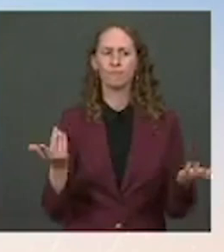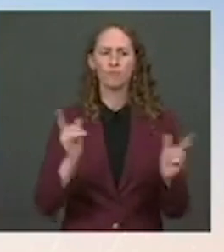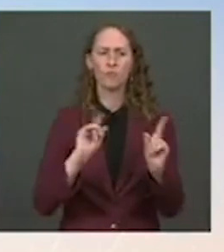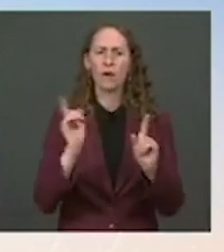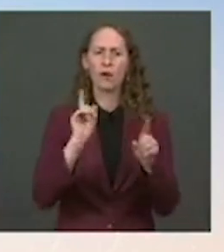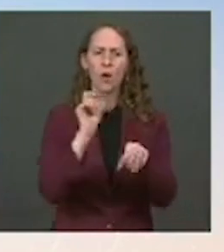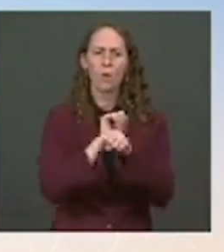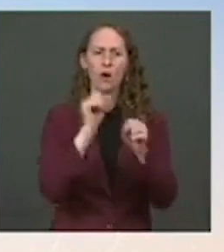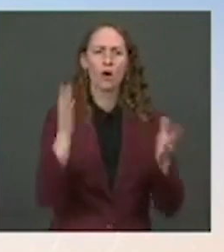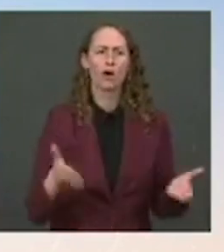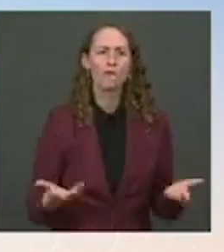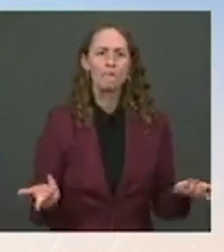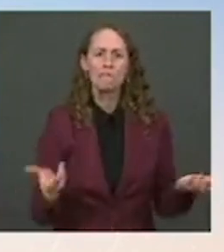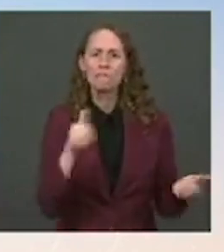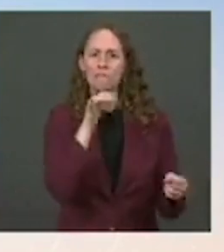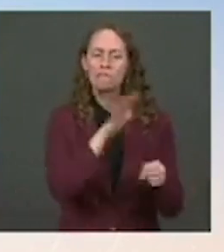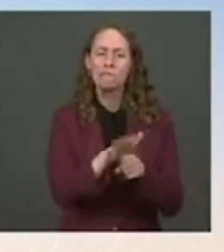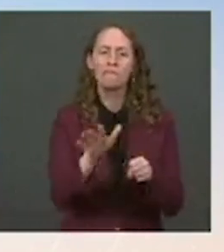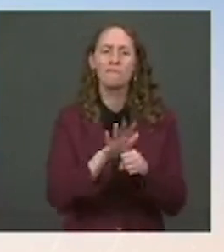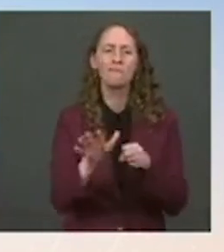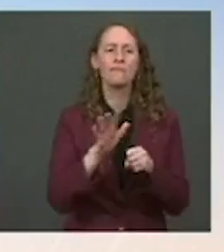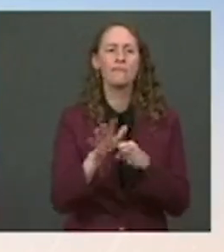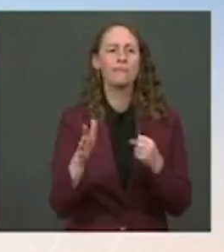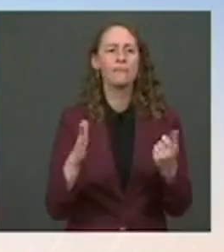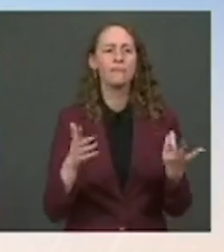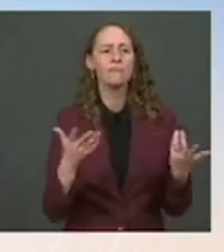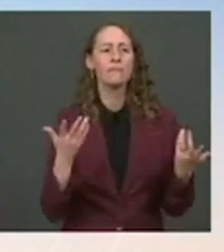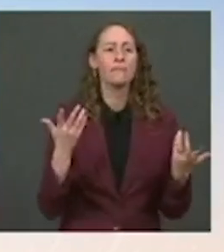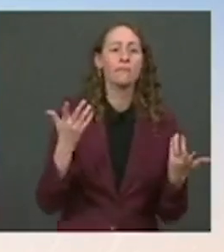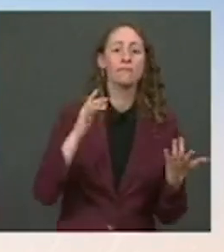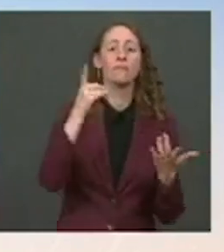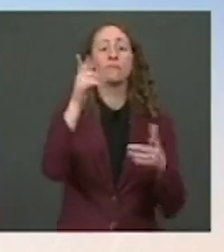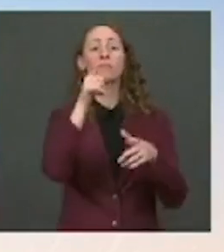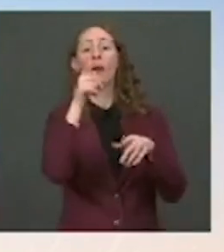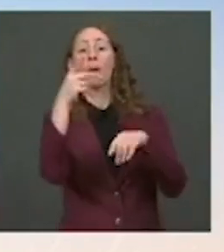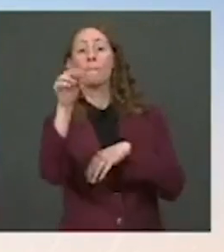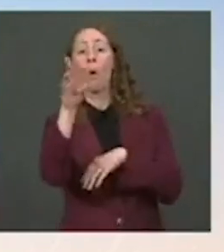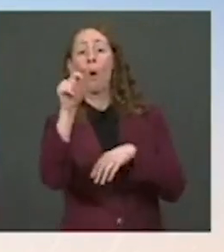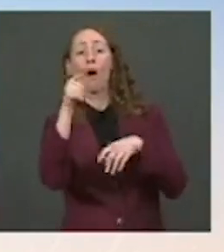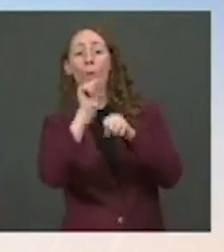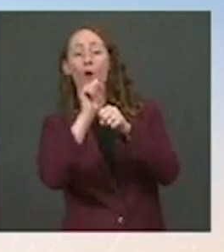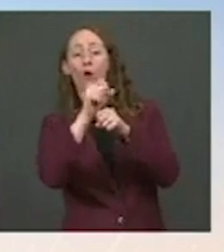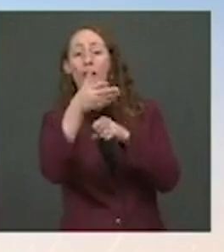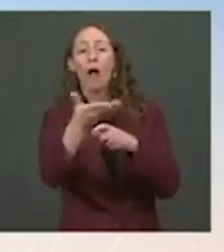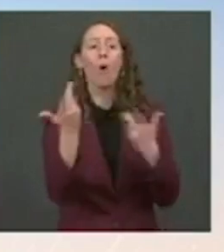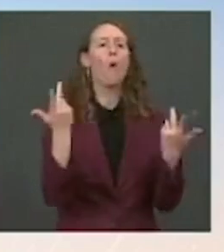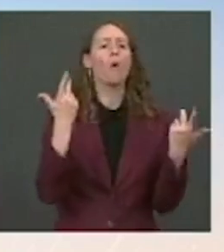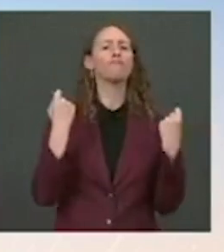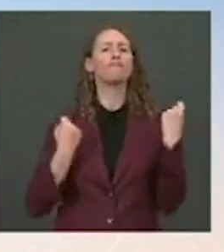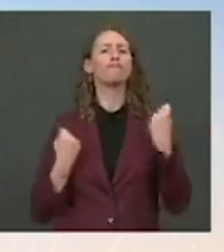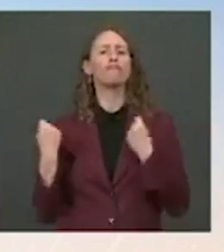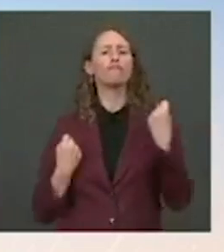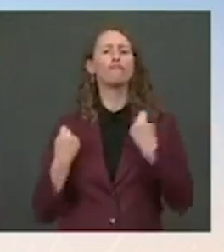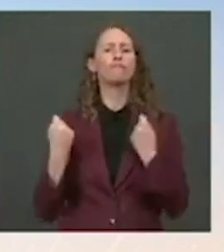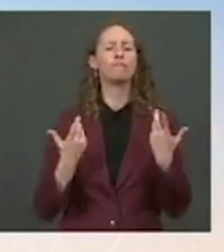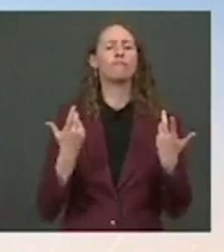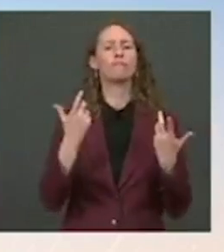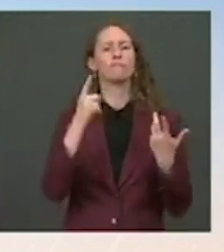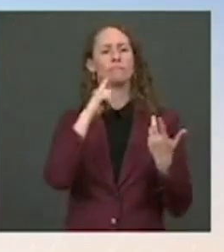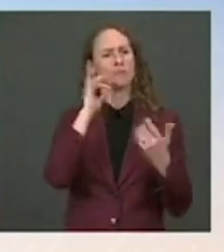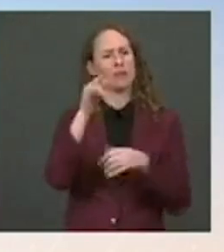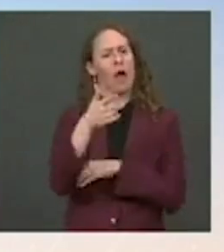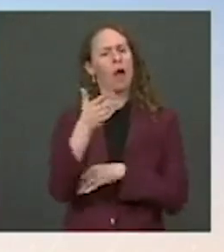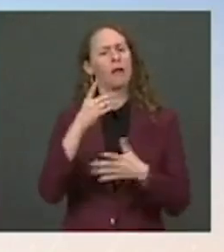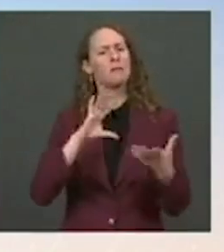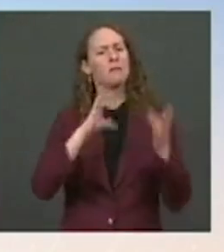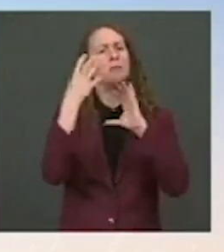ports or whether they are driving issues or other components that impact the supply chain. So I think the important thing to understand